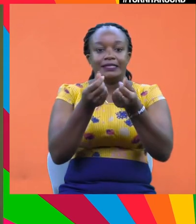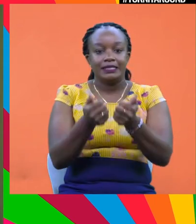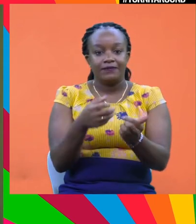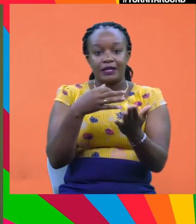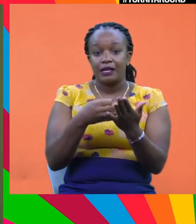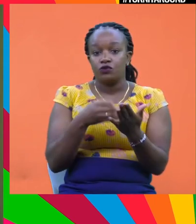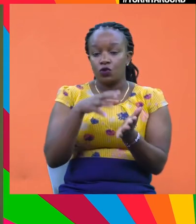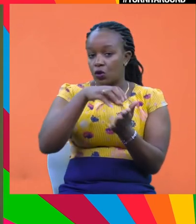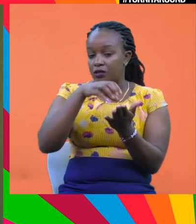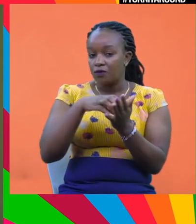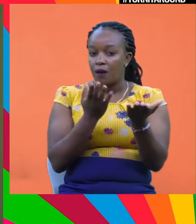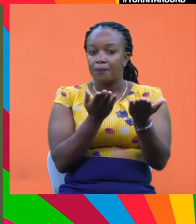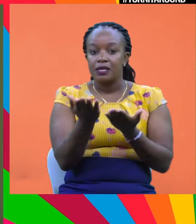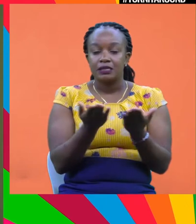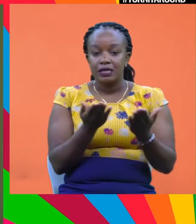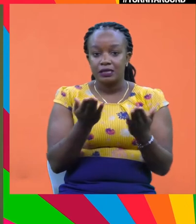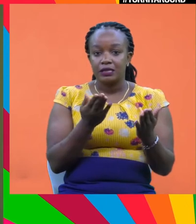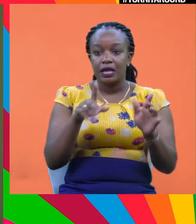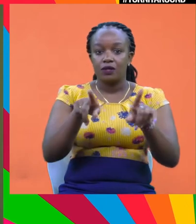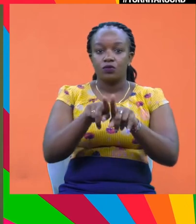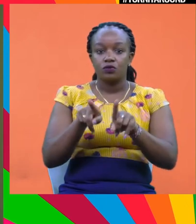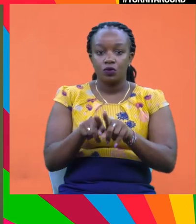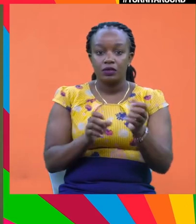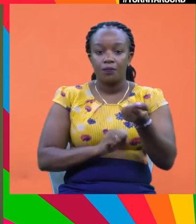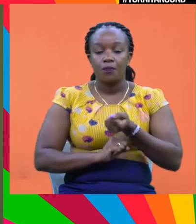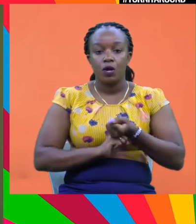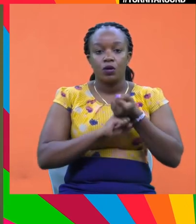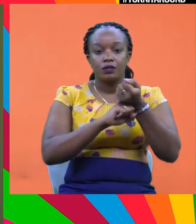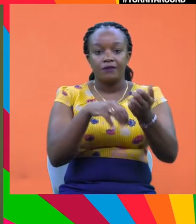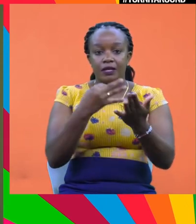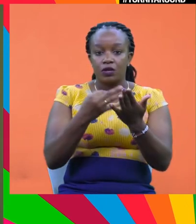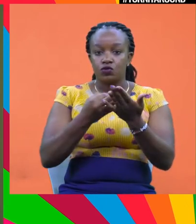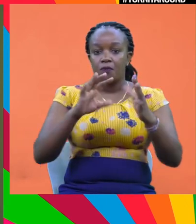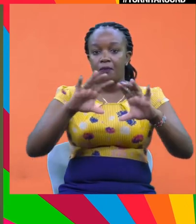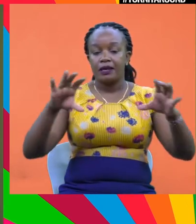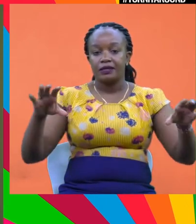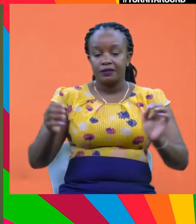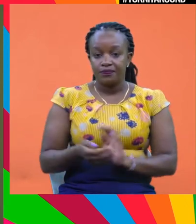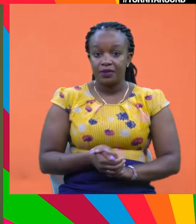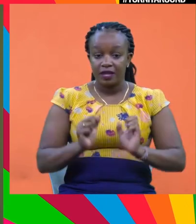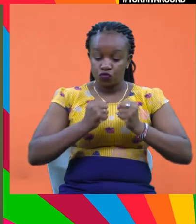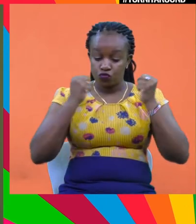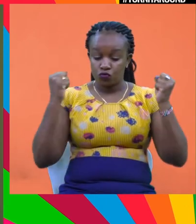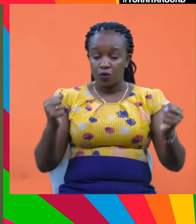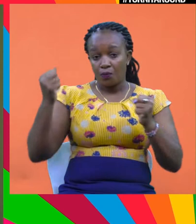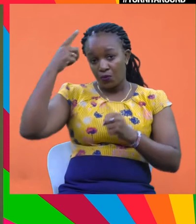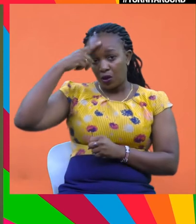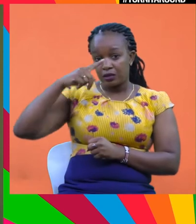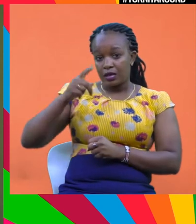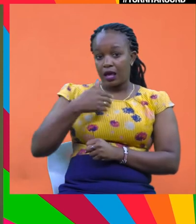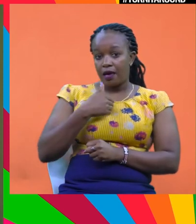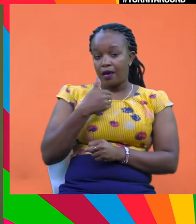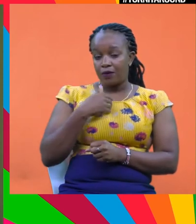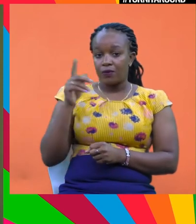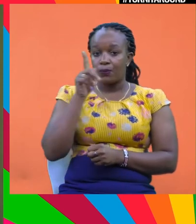financing conditions for businesses and households, and support financial markets. The strong policy support has prevented